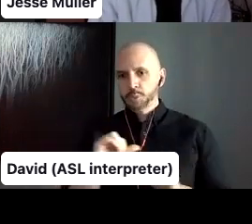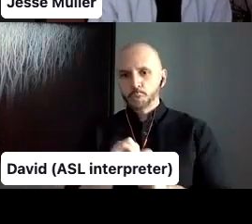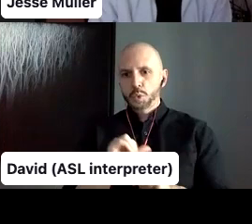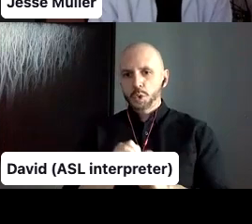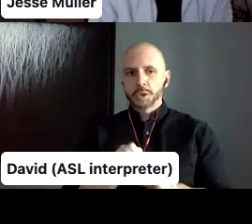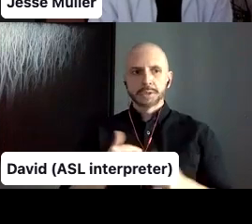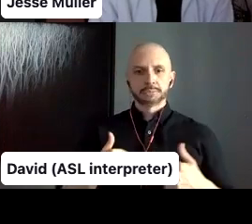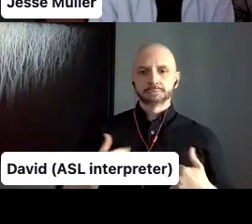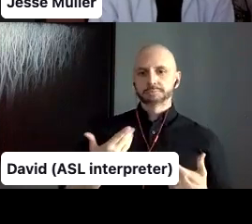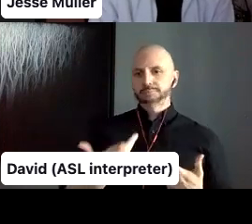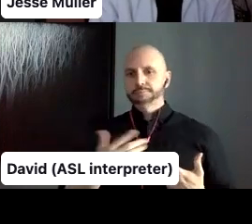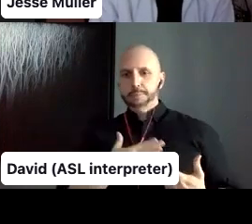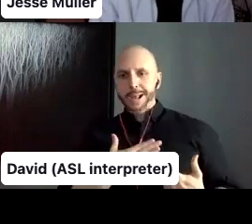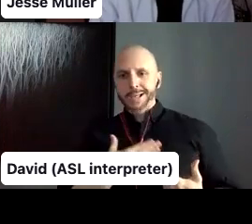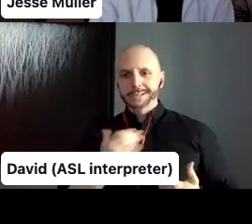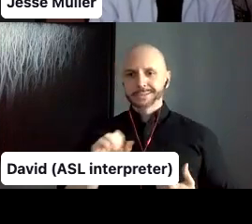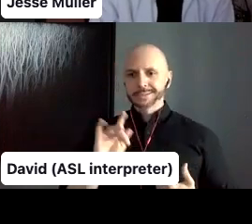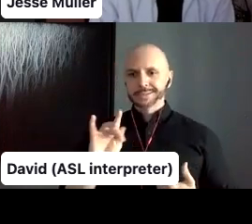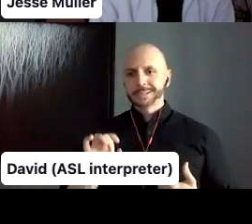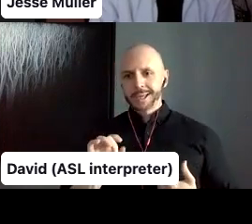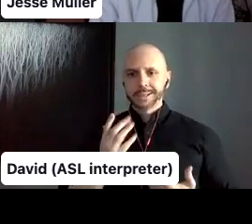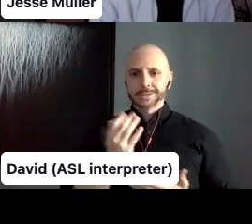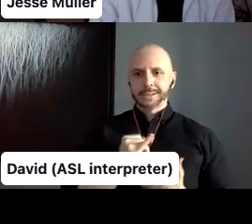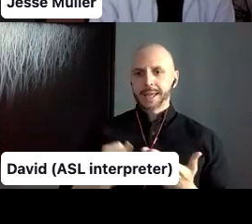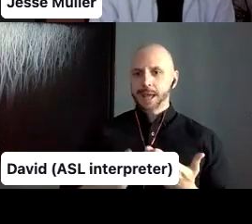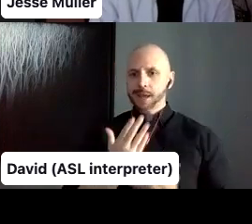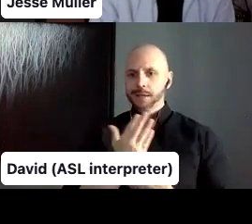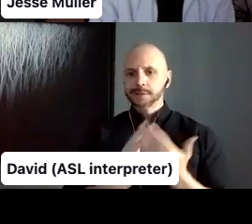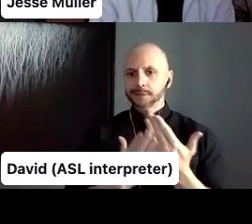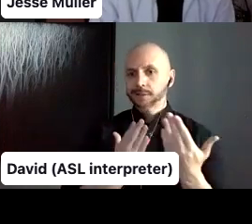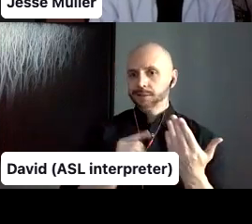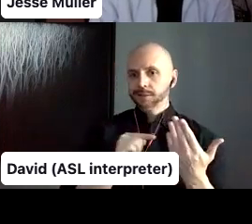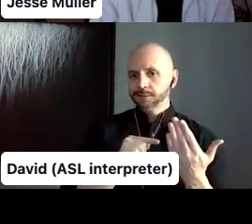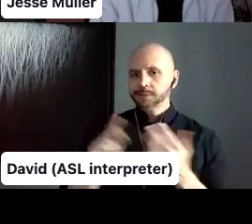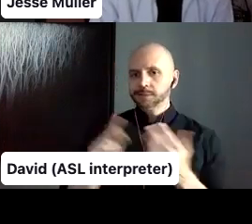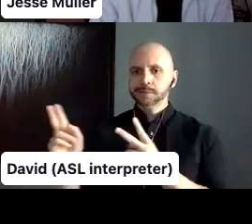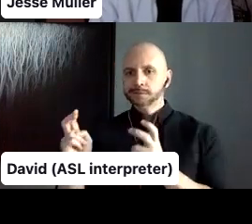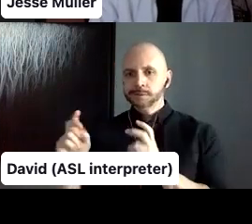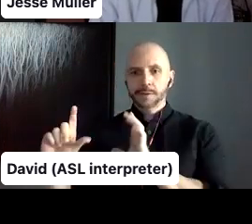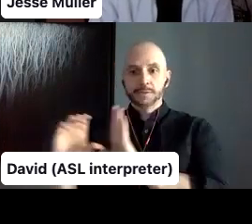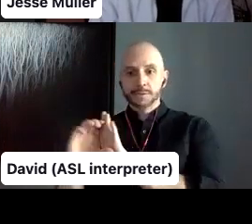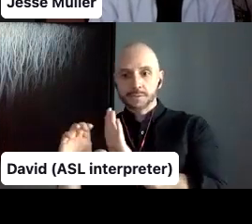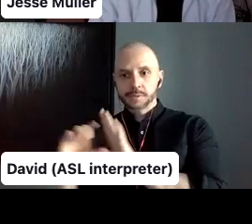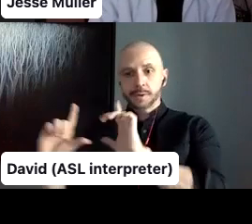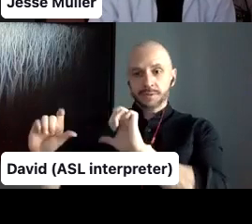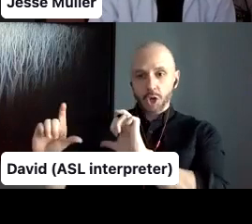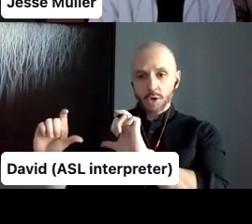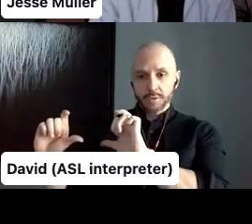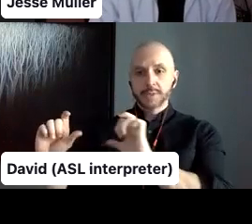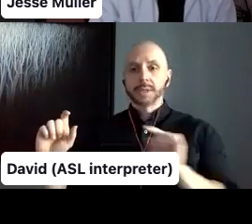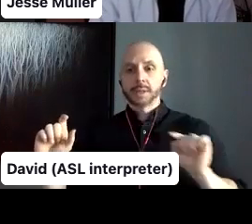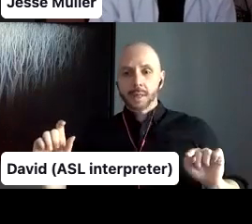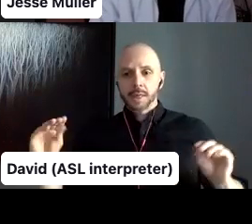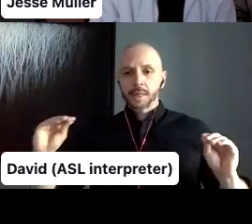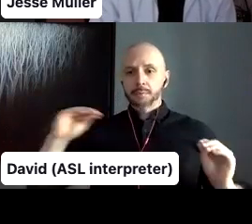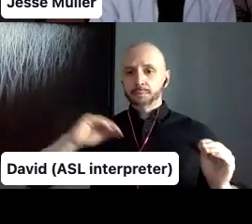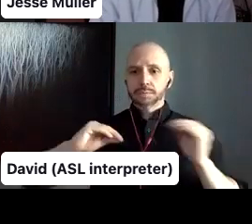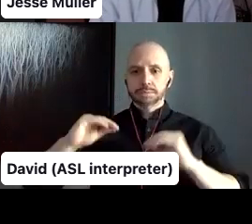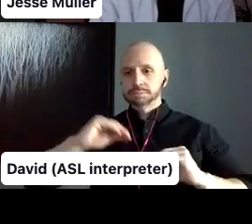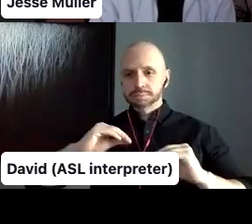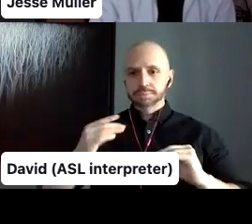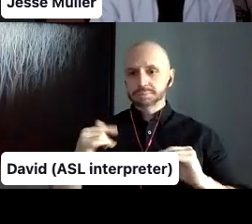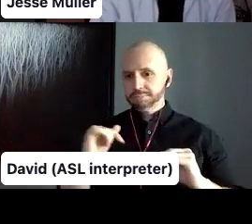own imagery and like using hand-drawn typography and yeah, just like creating a bit more of a